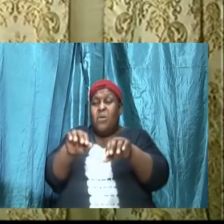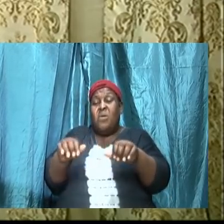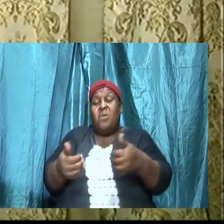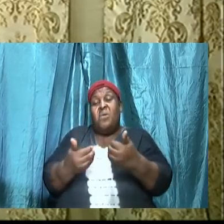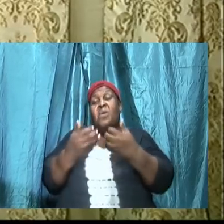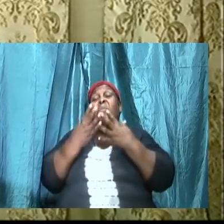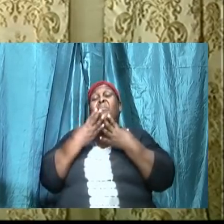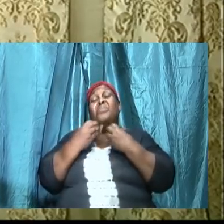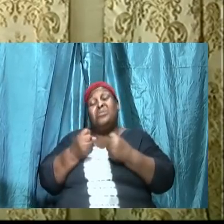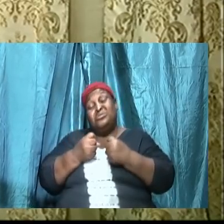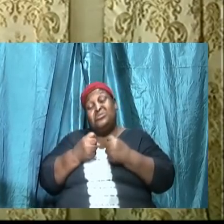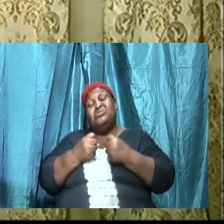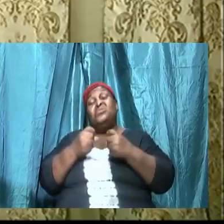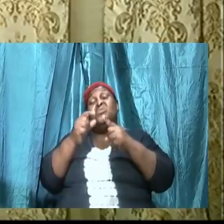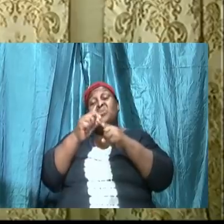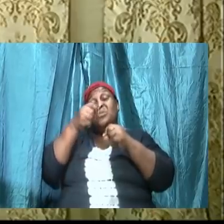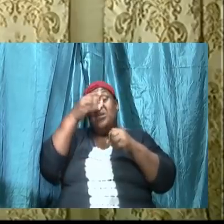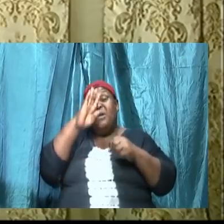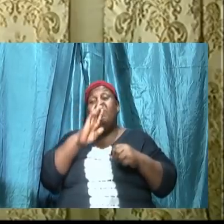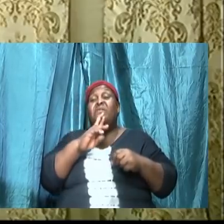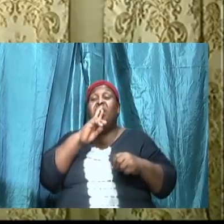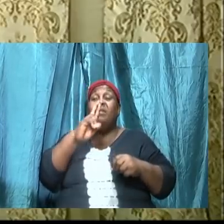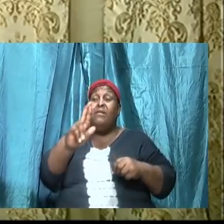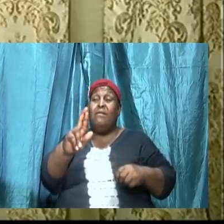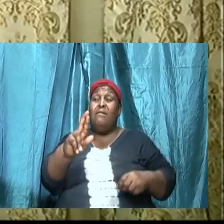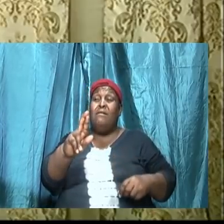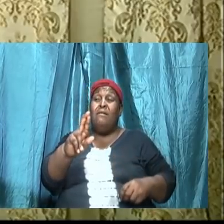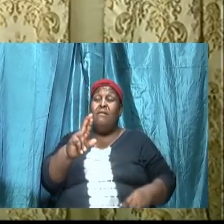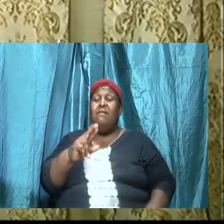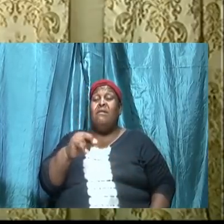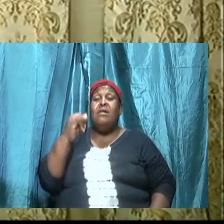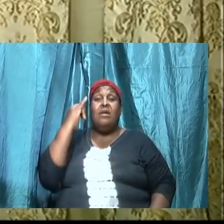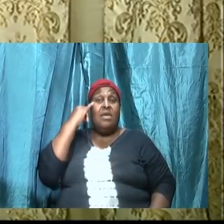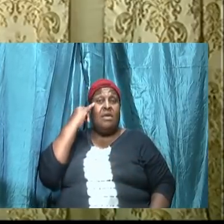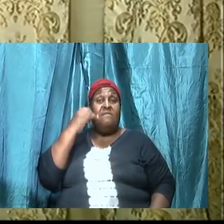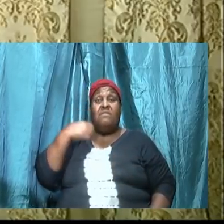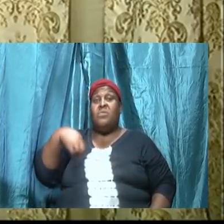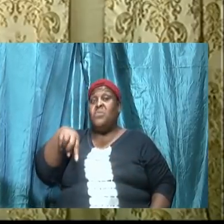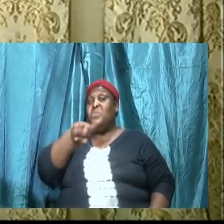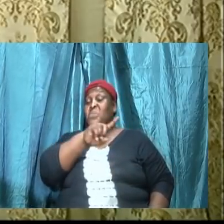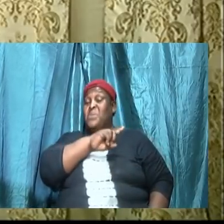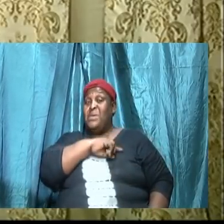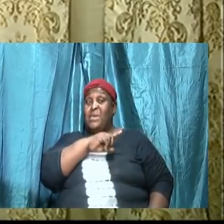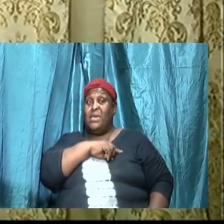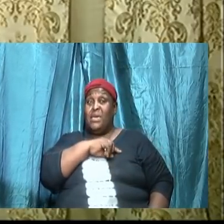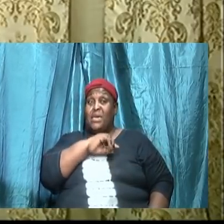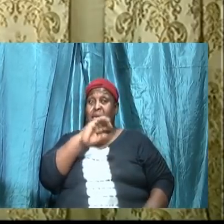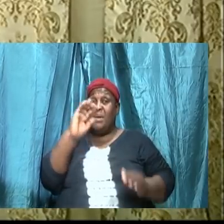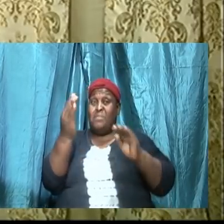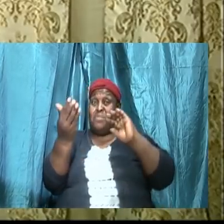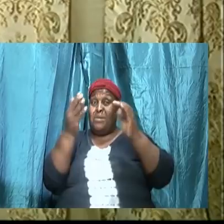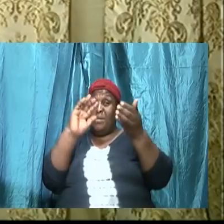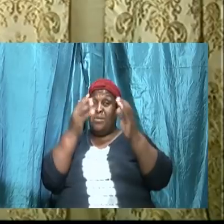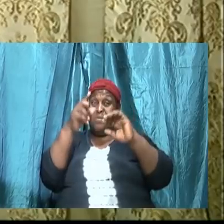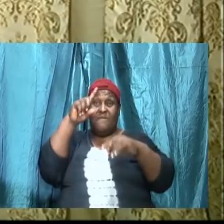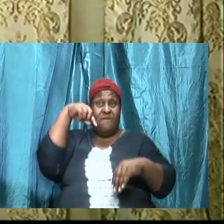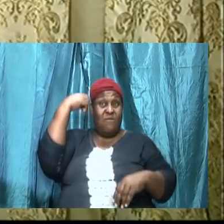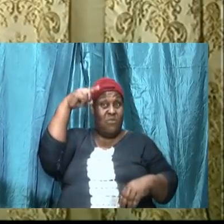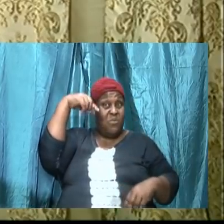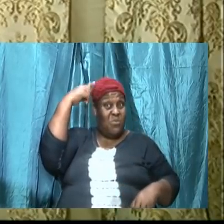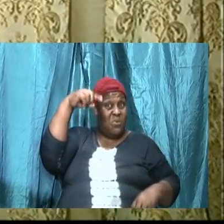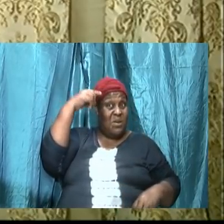the words of God are. Because if we become foolish enough,